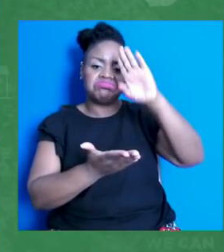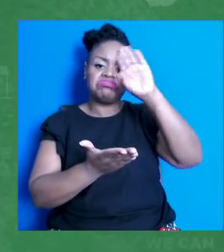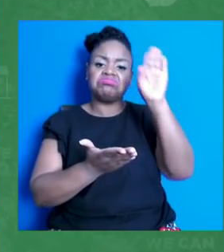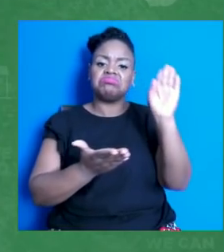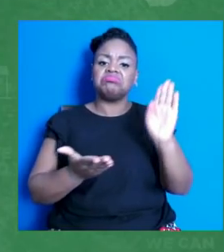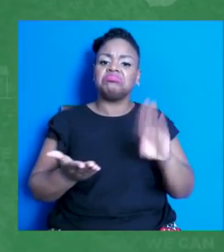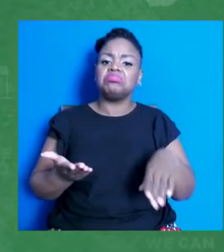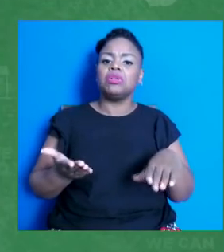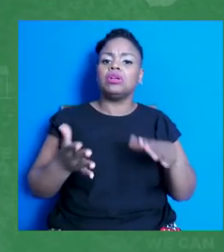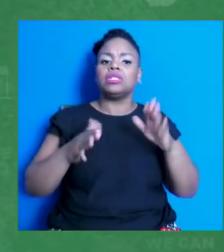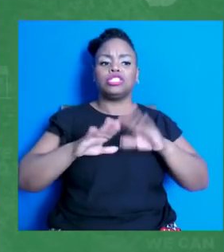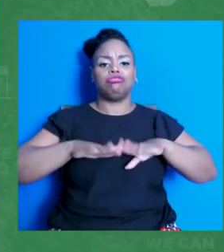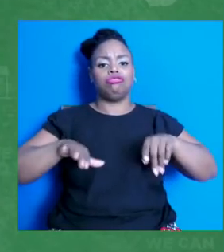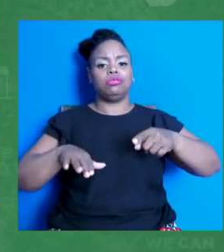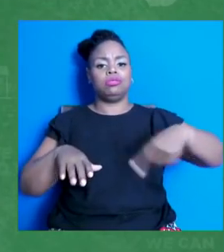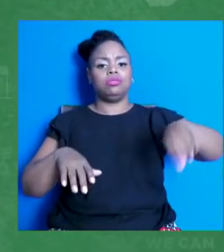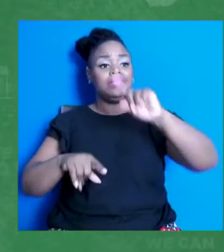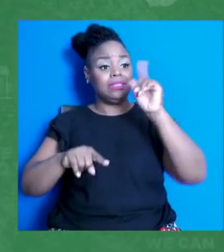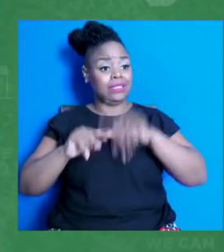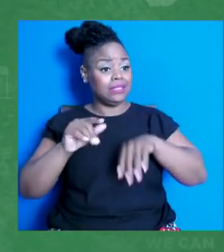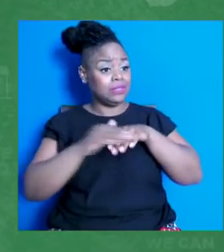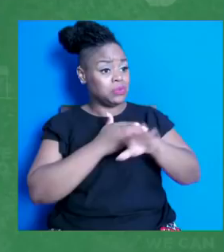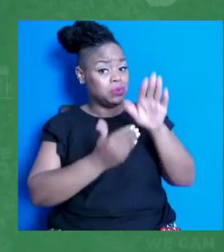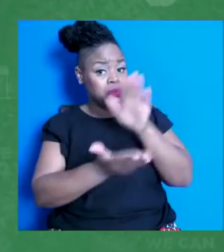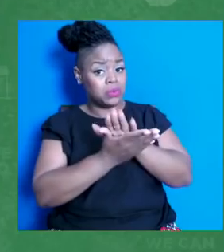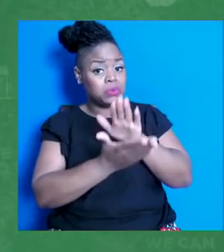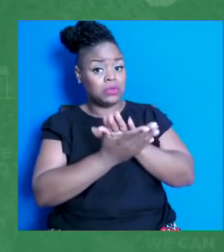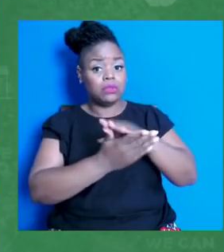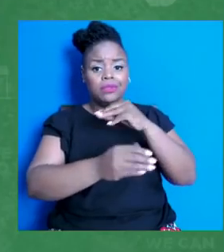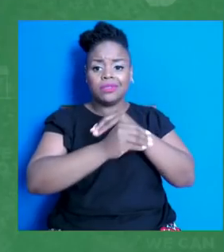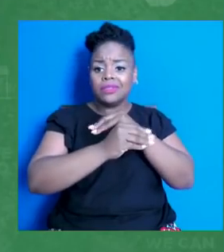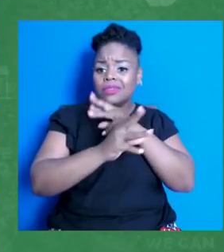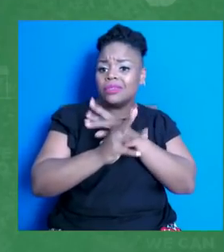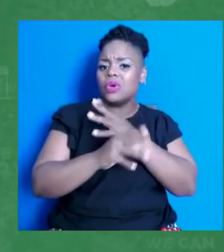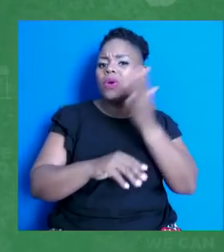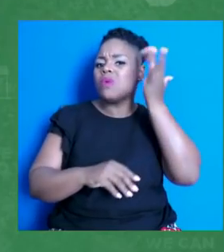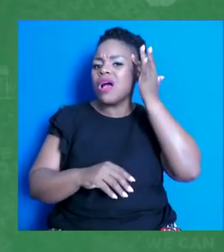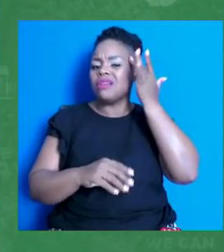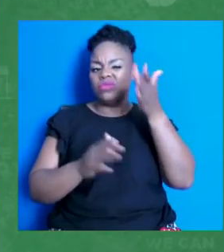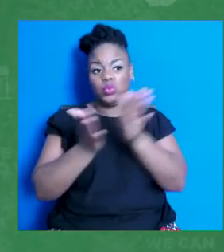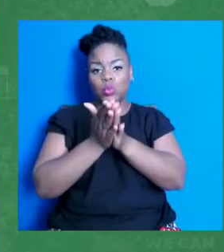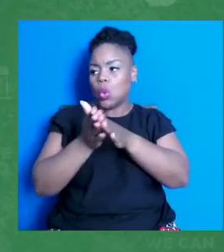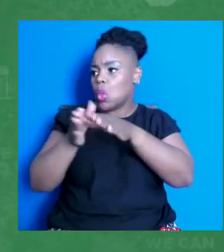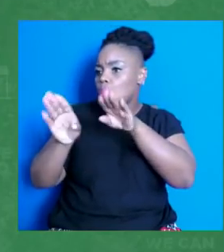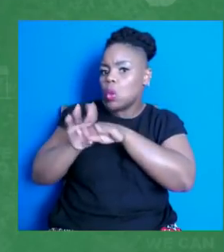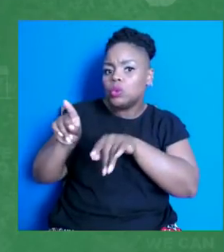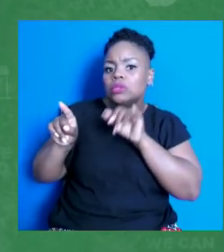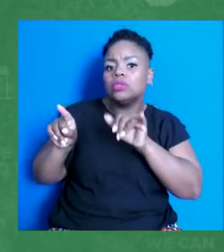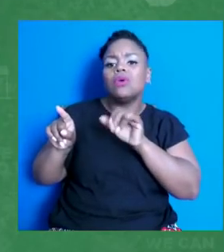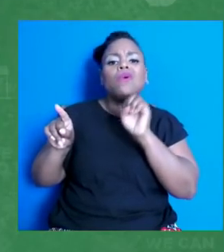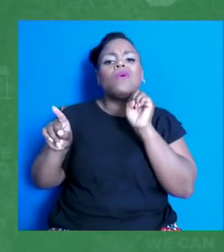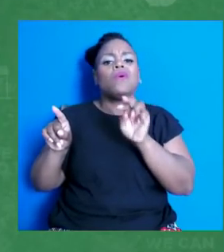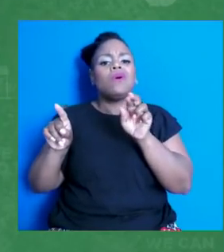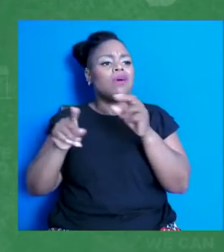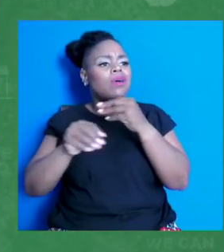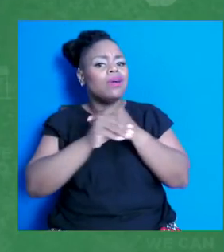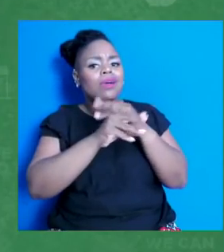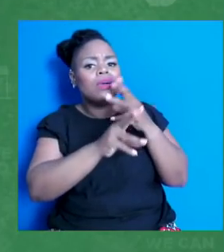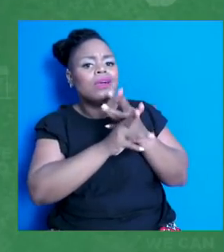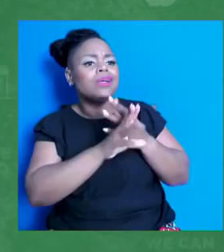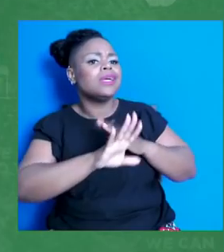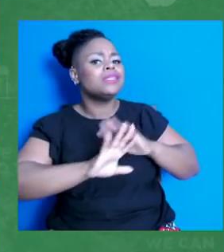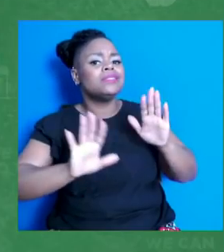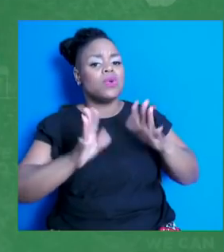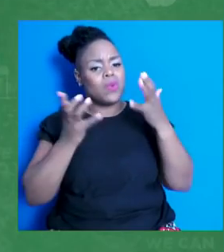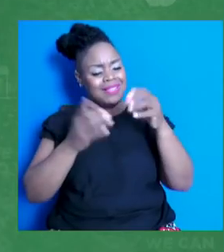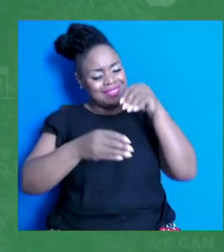get to school because the schools are closed or there or having virtual. We want them in person in school. And